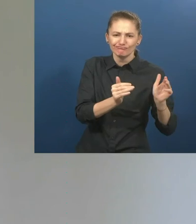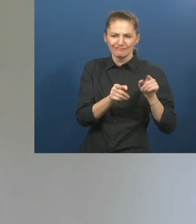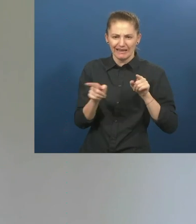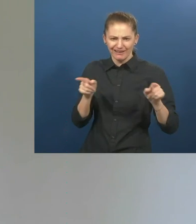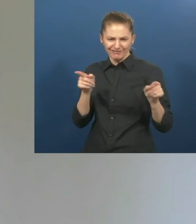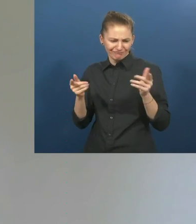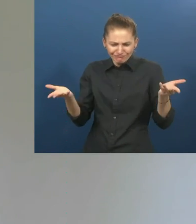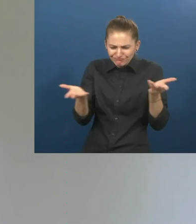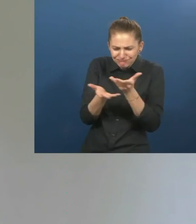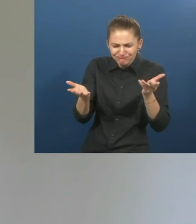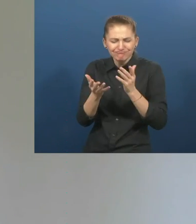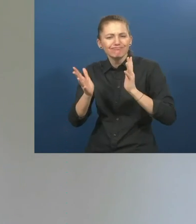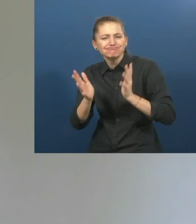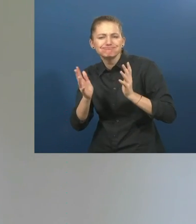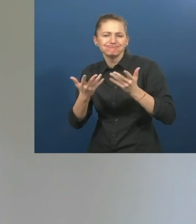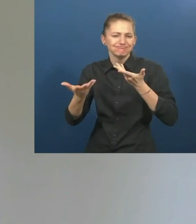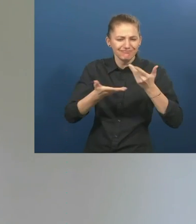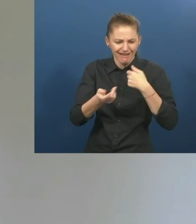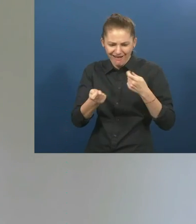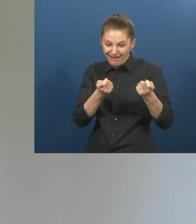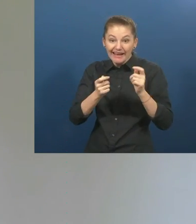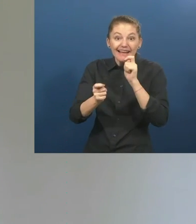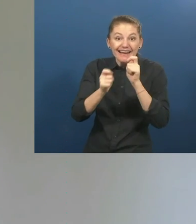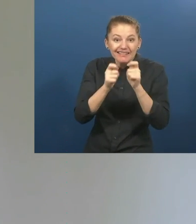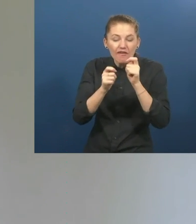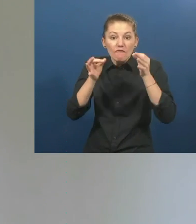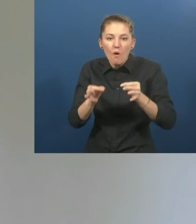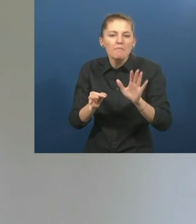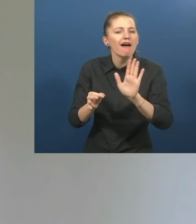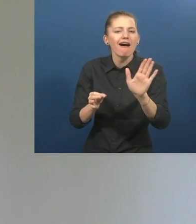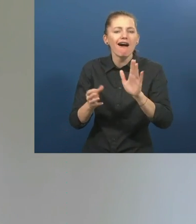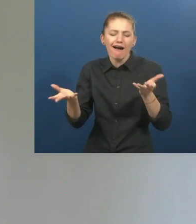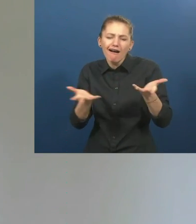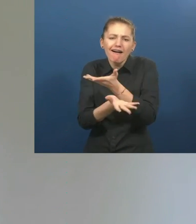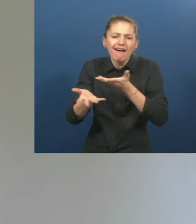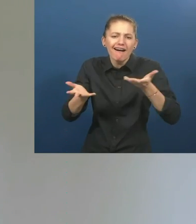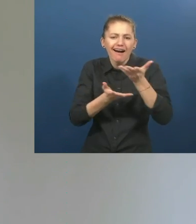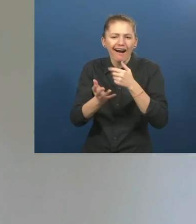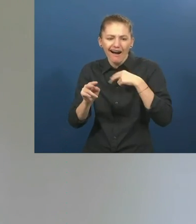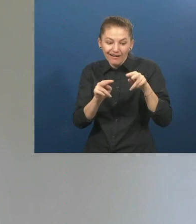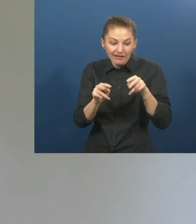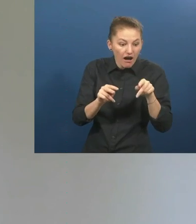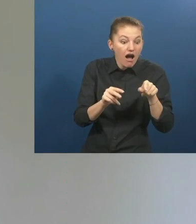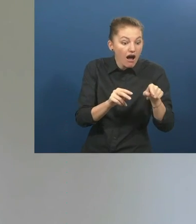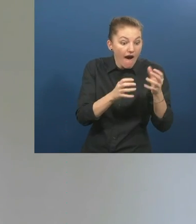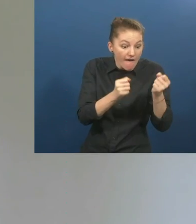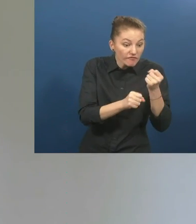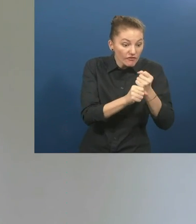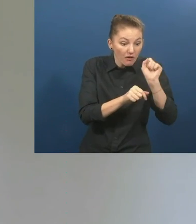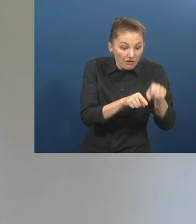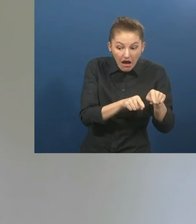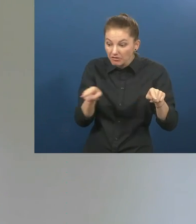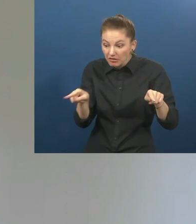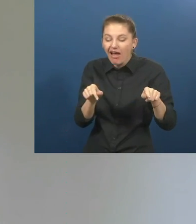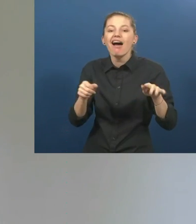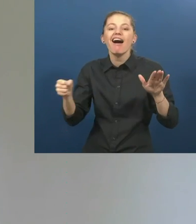a process of conversations and informational interviews, we're able to discover opportunities and create employment instead